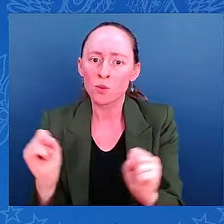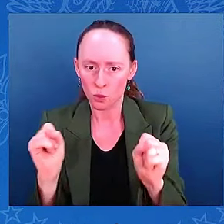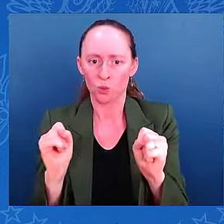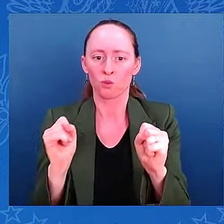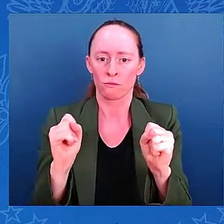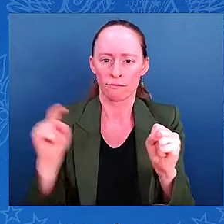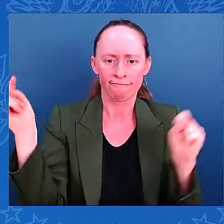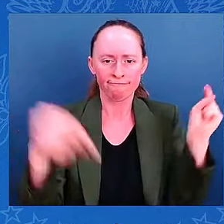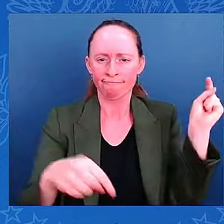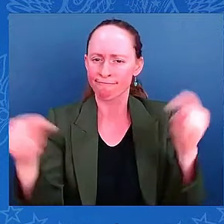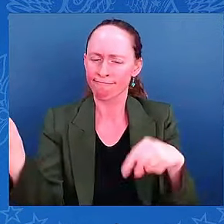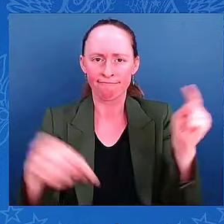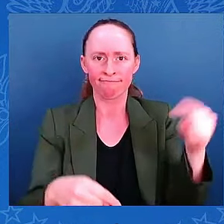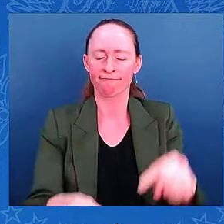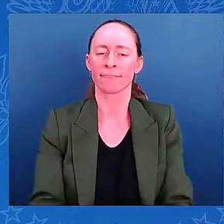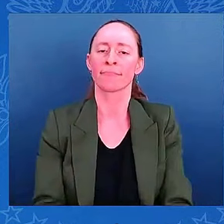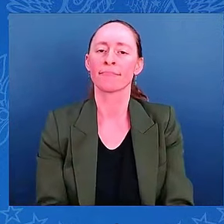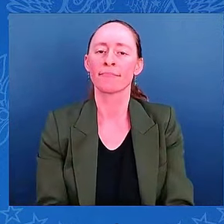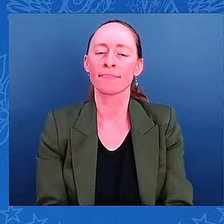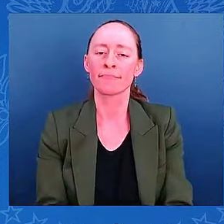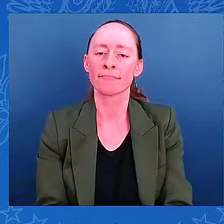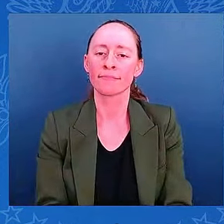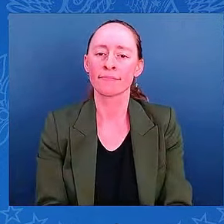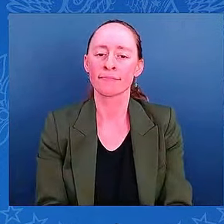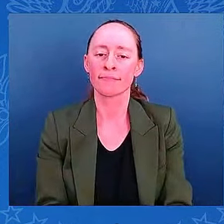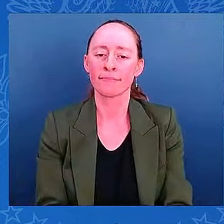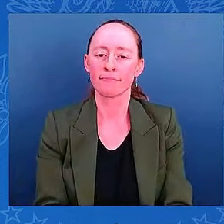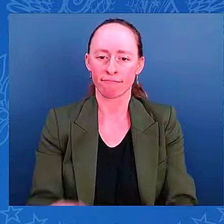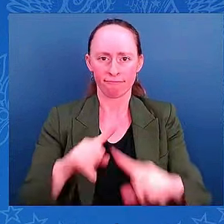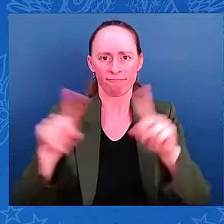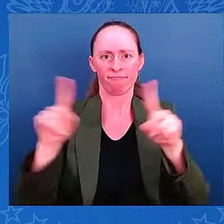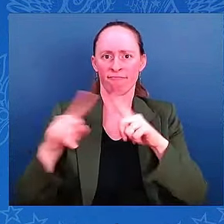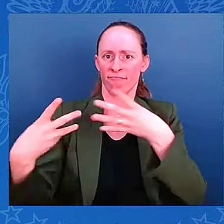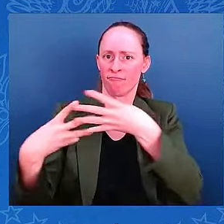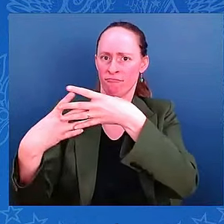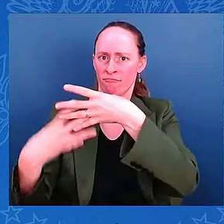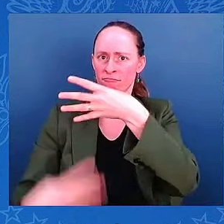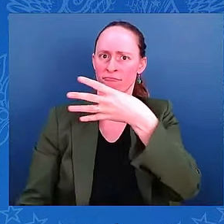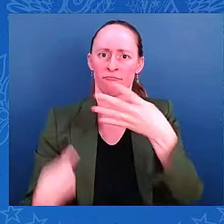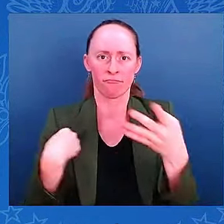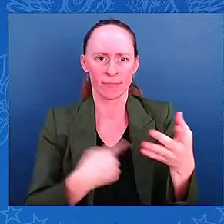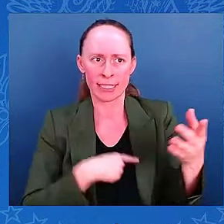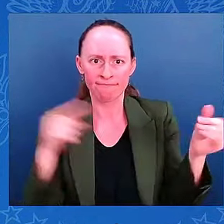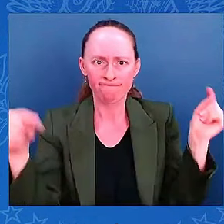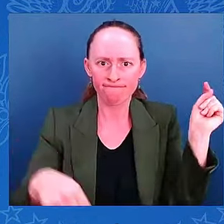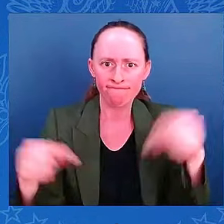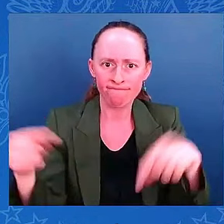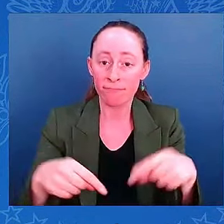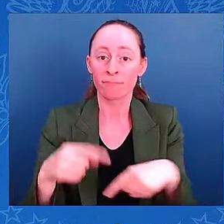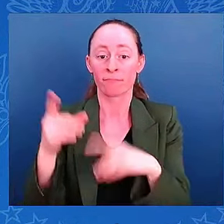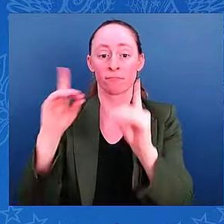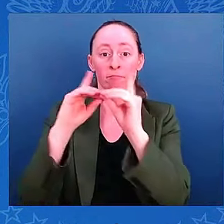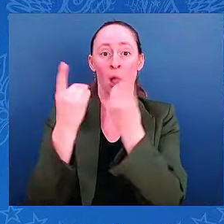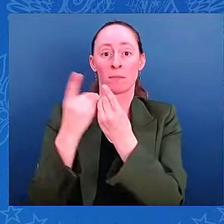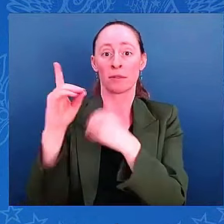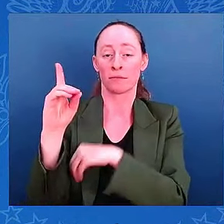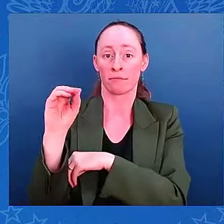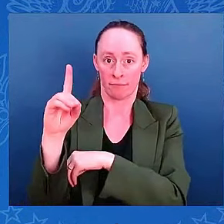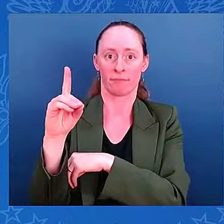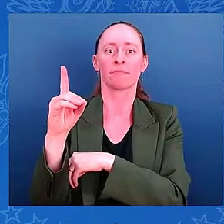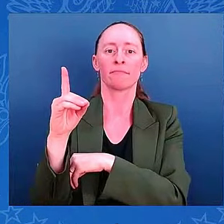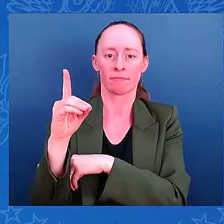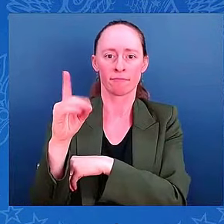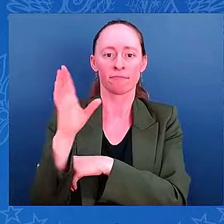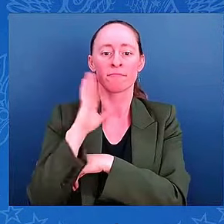are devoted from other parts of the administration, the Department of Defense is providing search and rescue, commodity